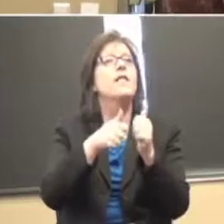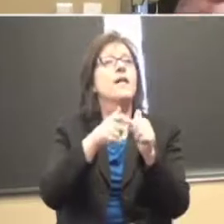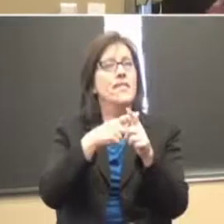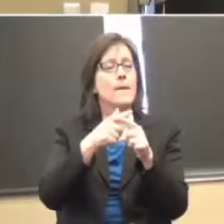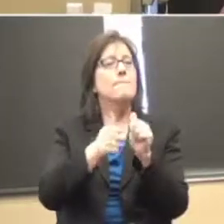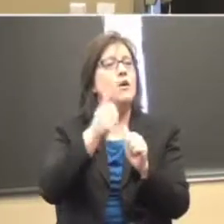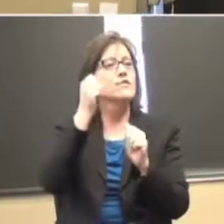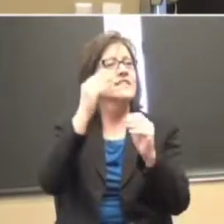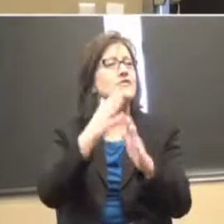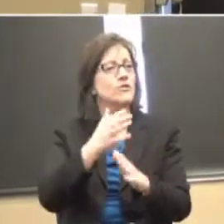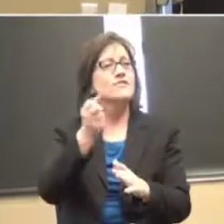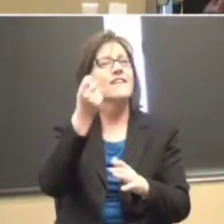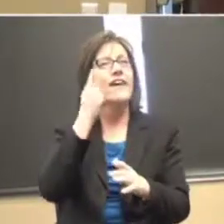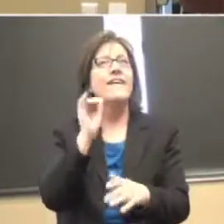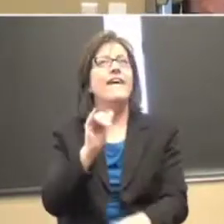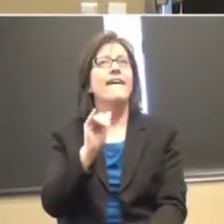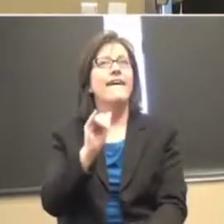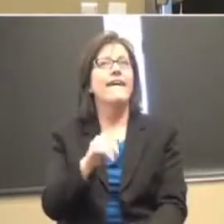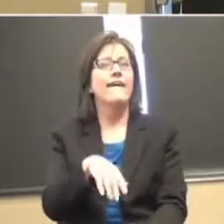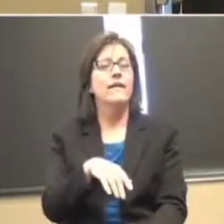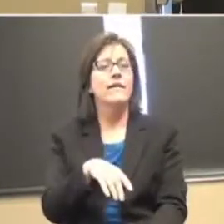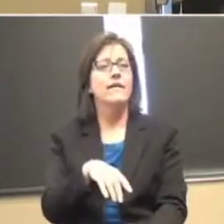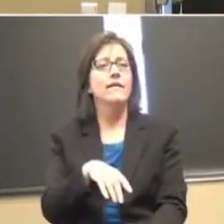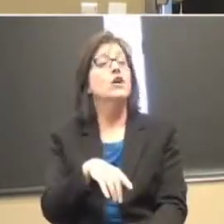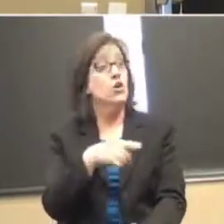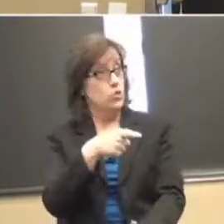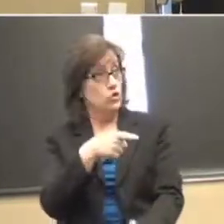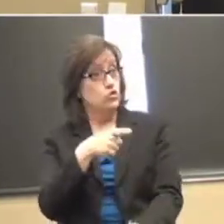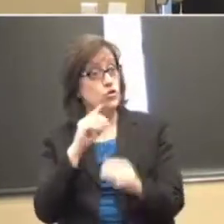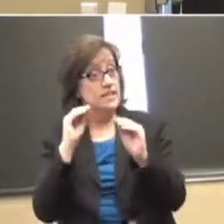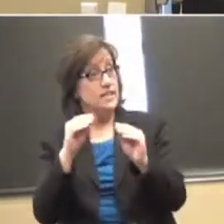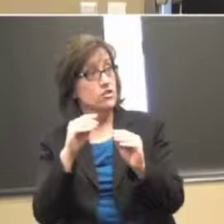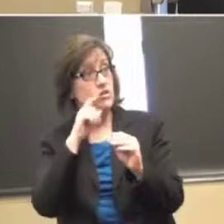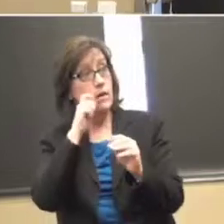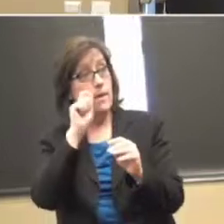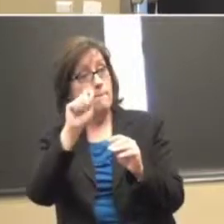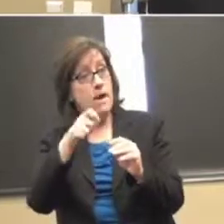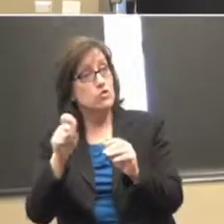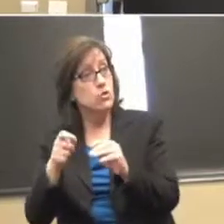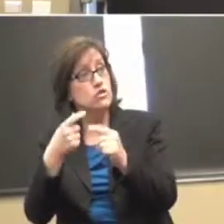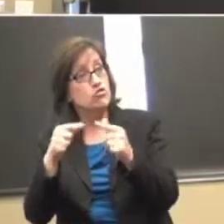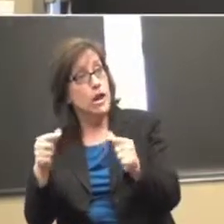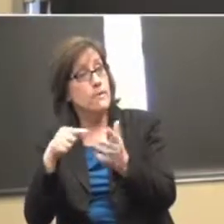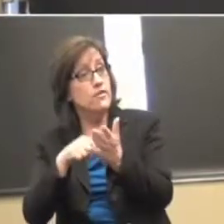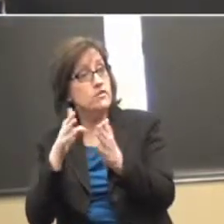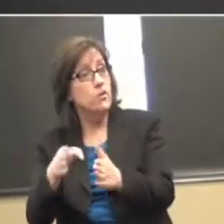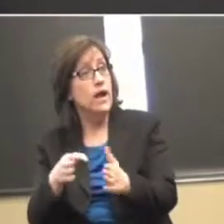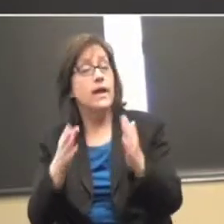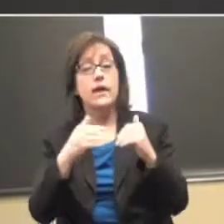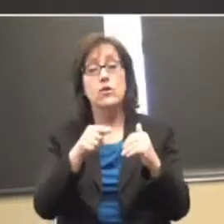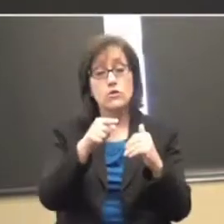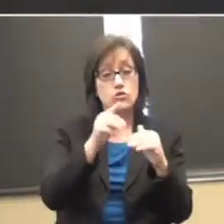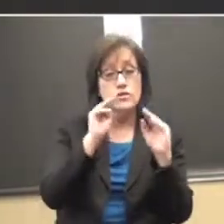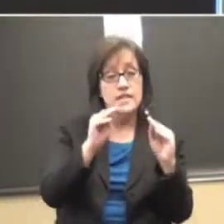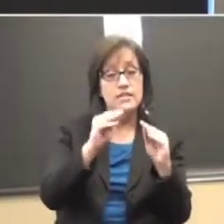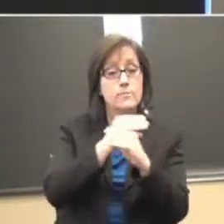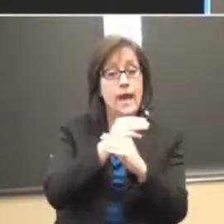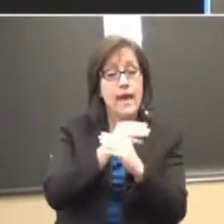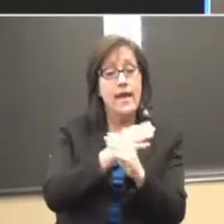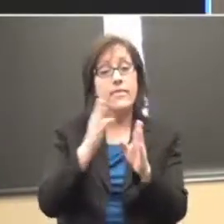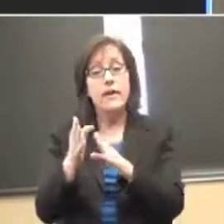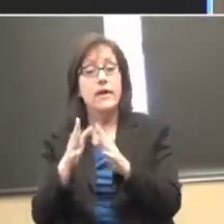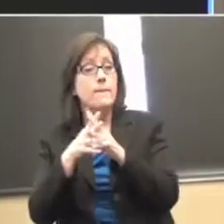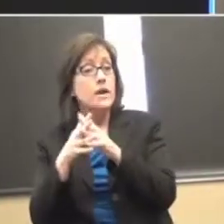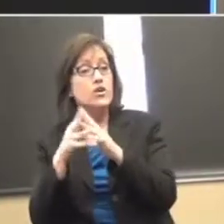punctuation this way, would you teach math facts, would you teach American history with as little